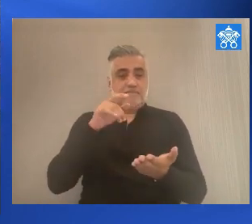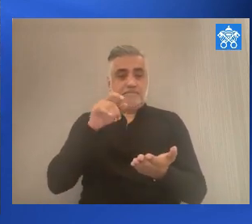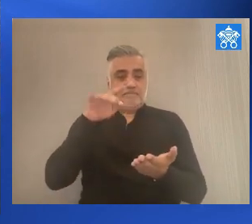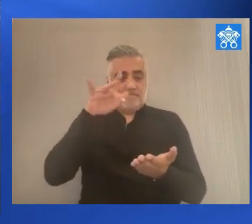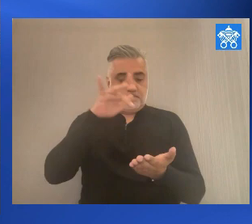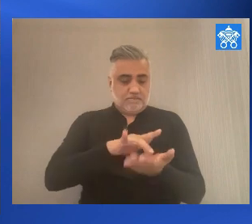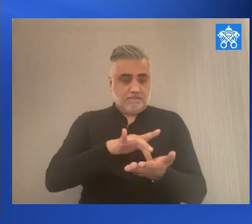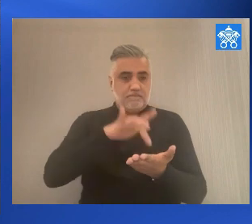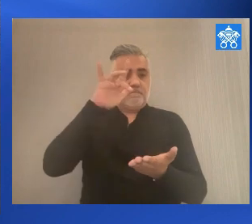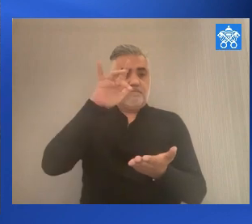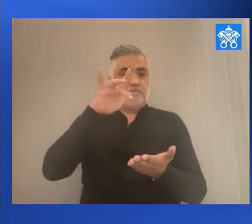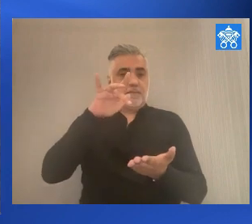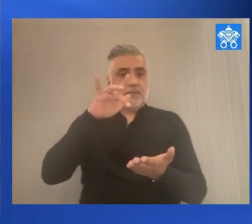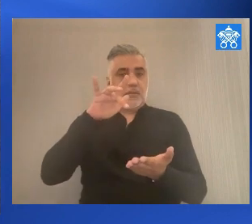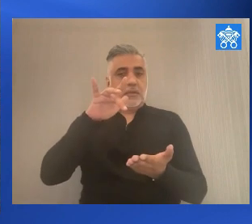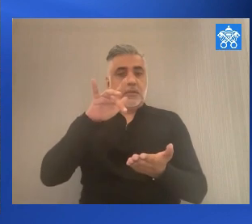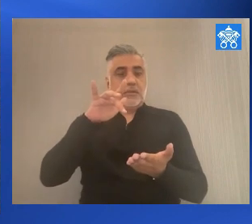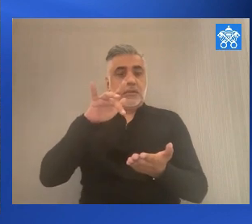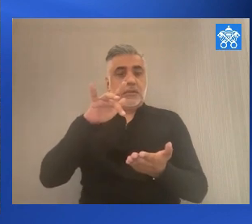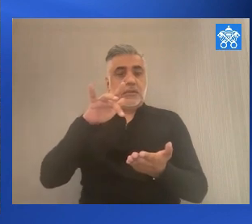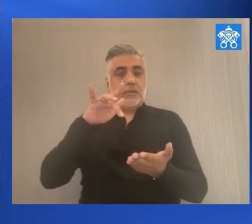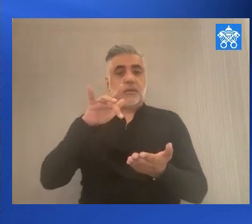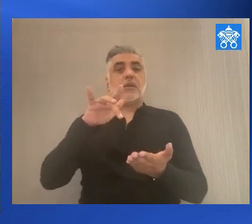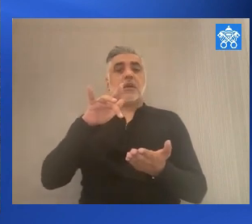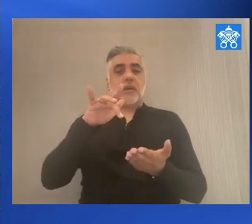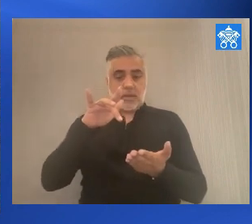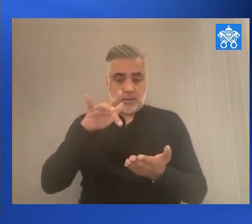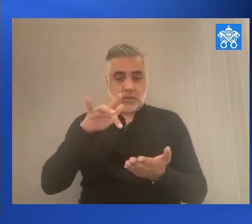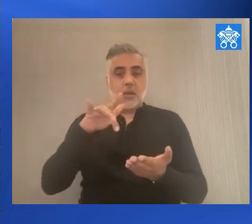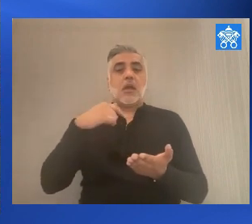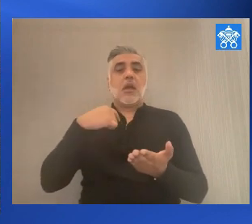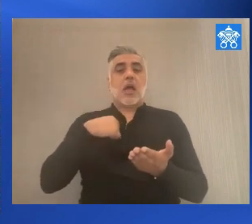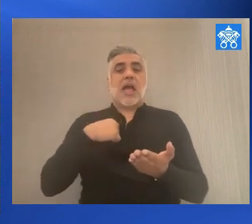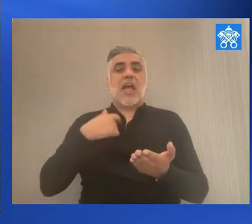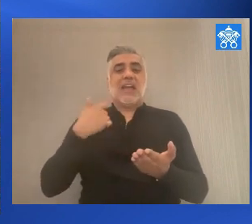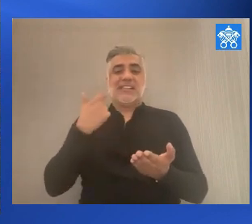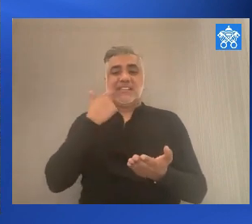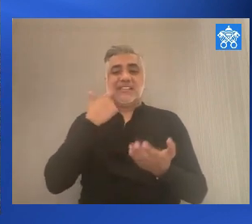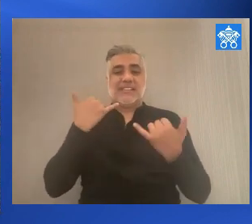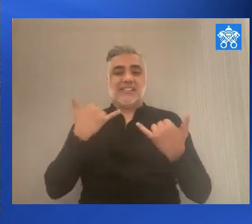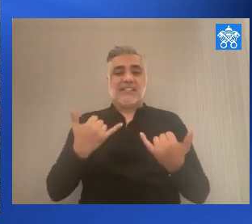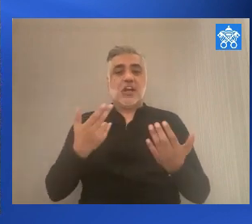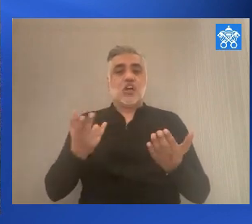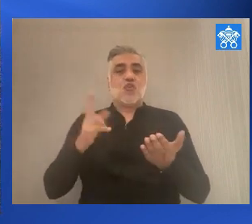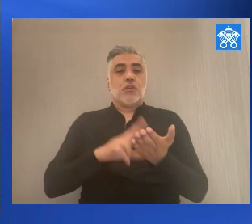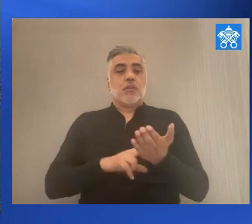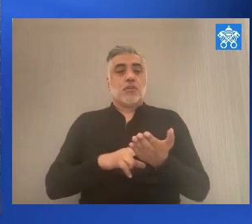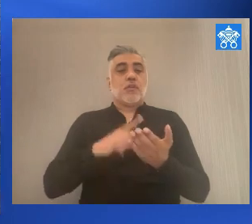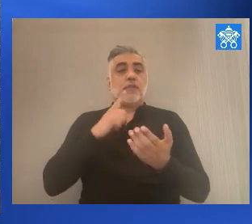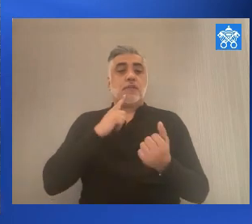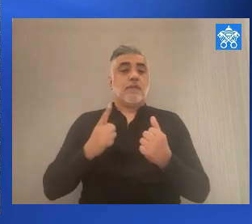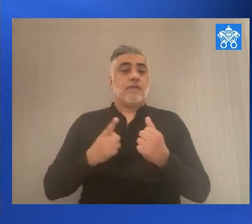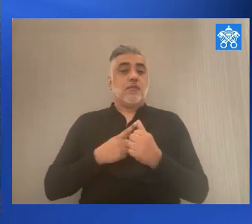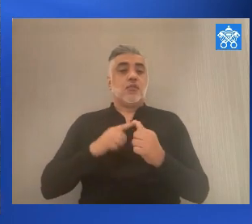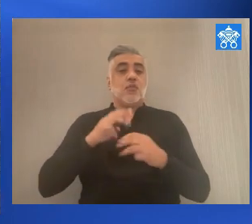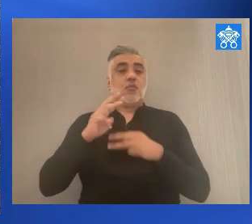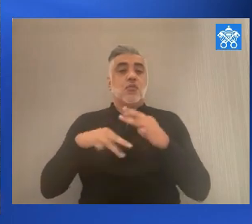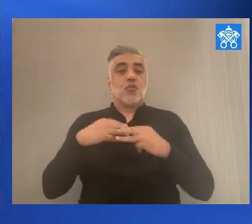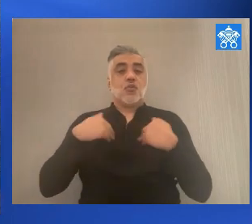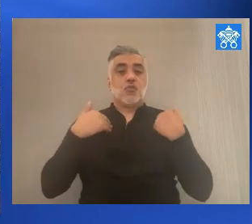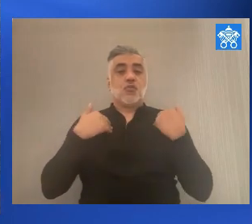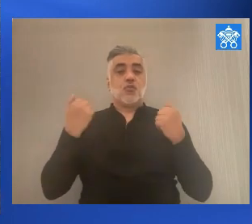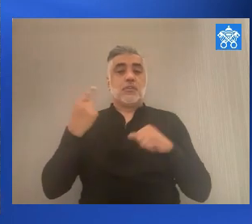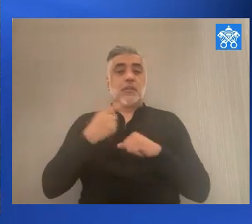clicks on the tablet and he is registered as the first World Youth Day pilgrim